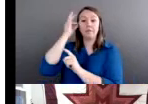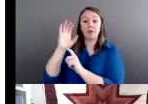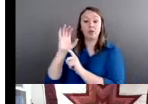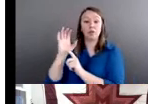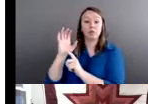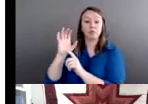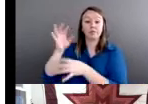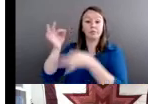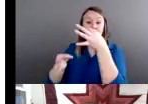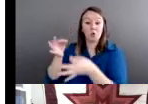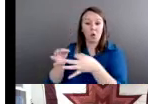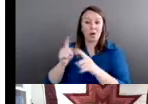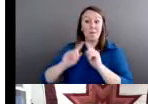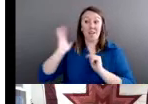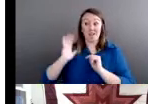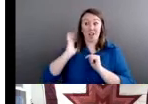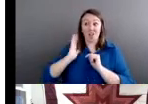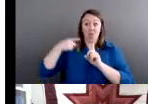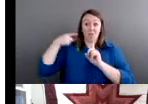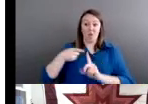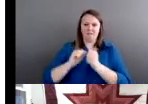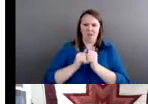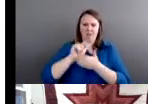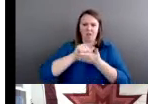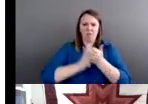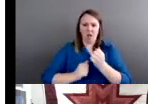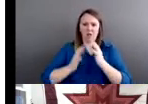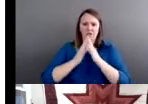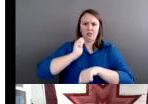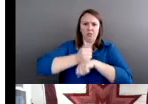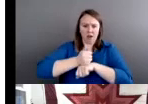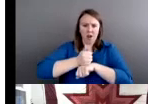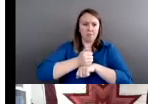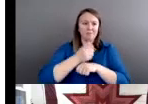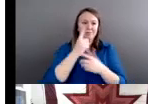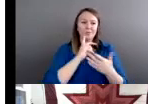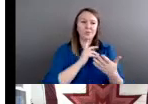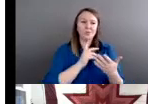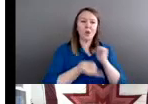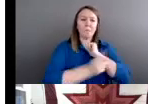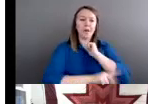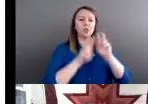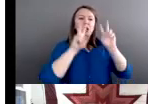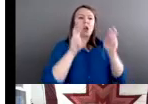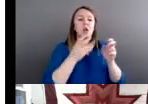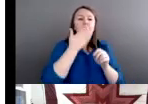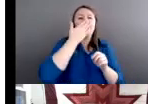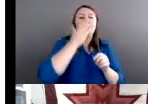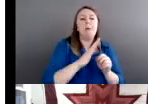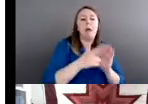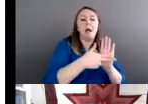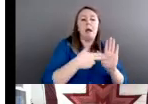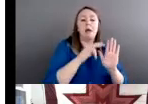Crow Dog. That was the reason this law was passed. It wasn't passed in a sense of we need to do